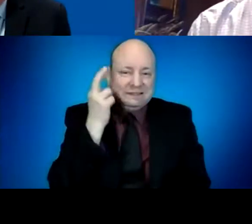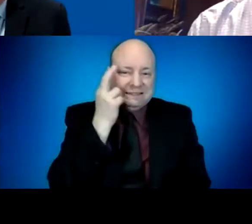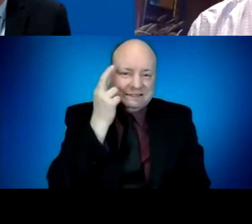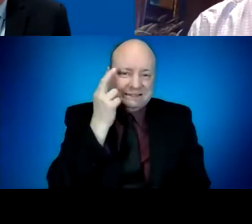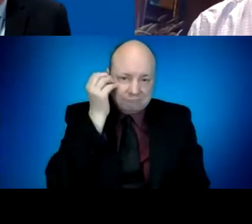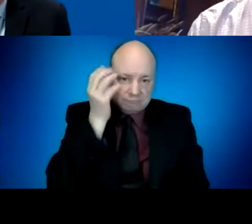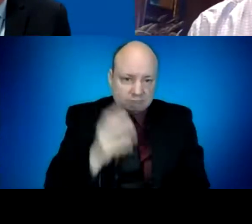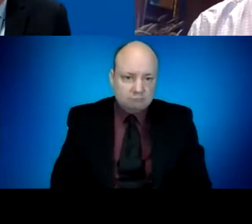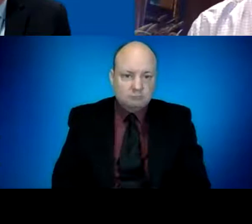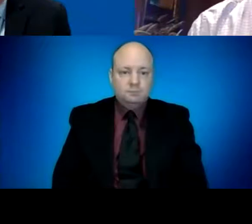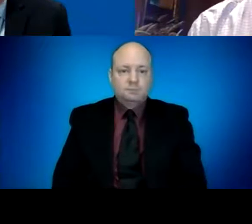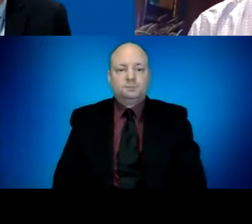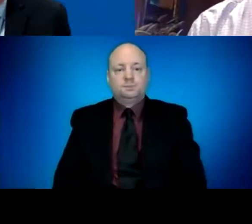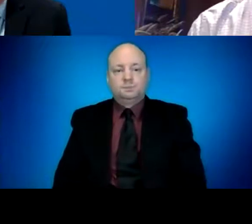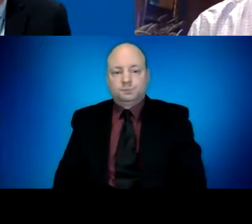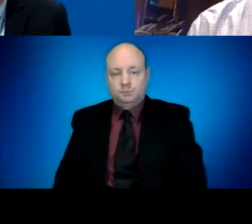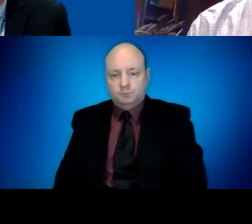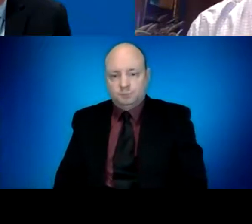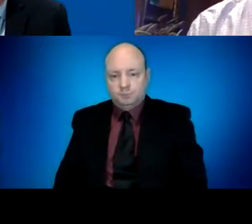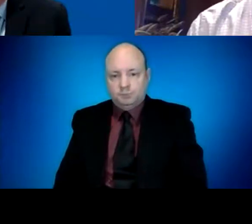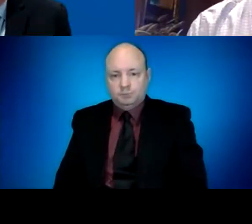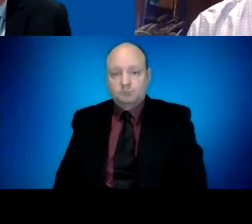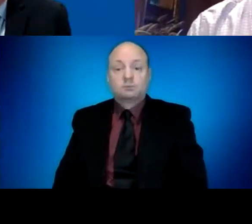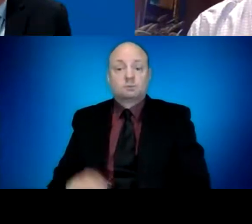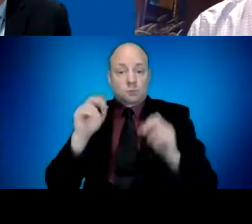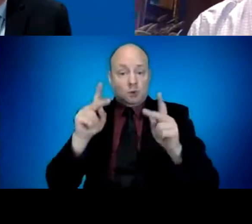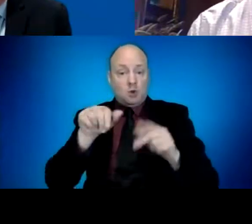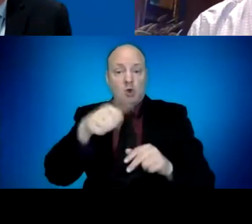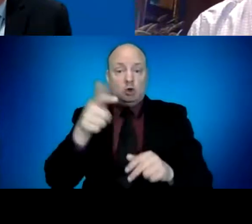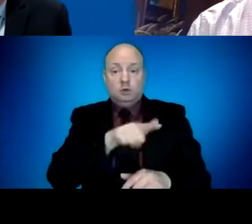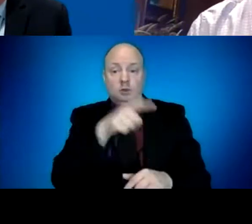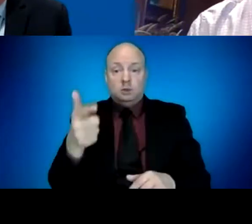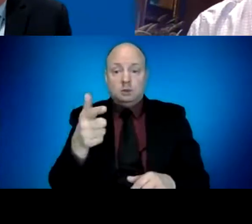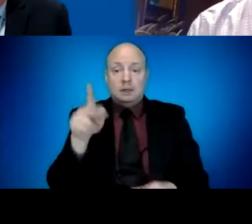Thank you, Galen. And now we'll go to Kelly Asar at K2.